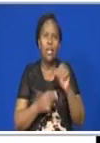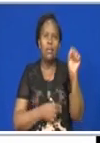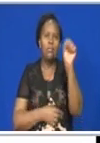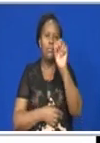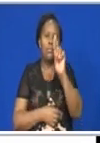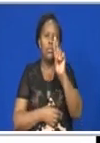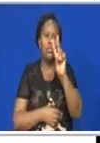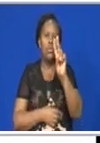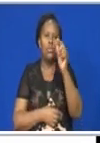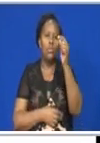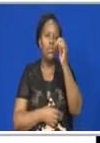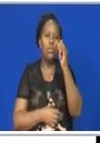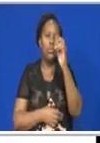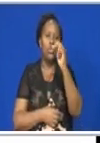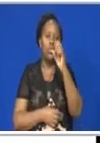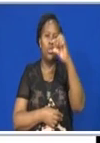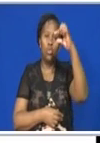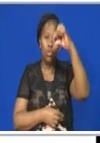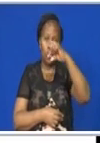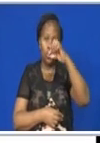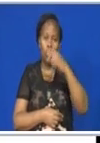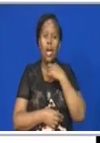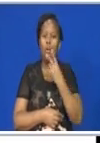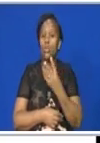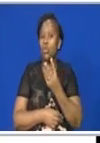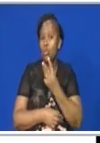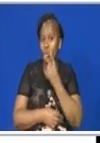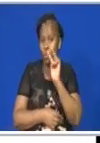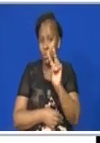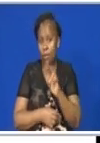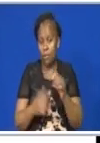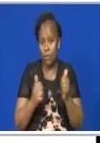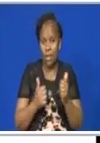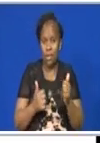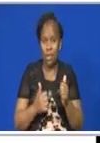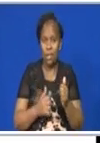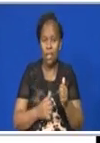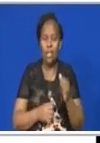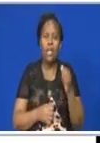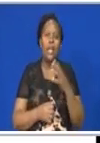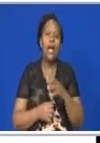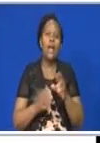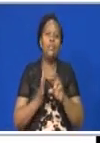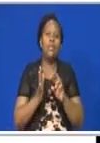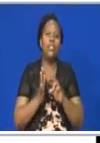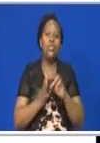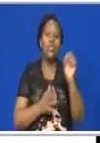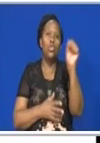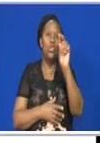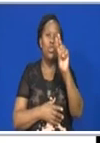Q. And dear learner, I want you to observe that. That solution Q has been highlighted.